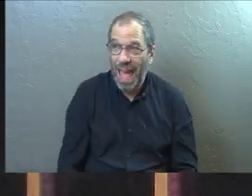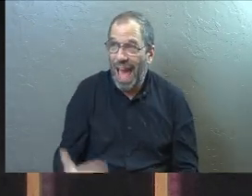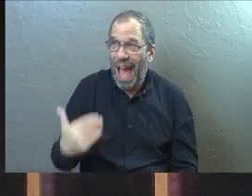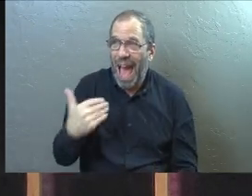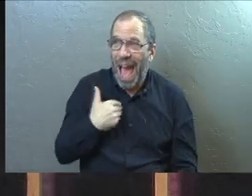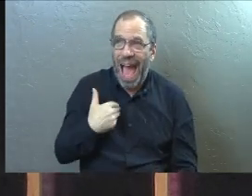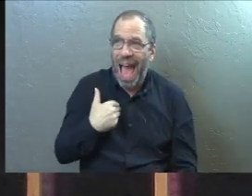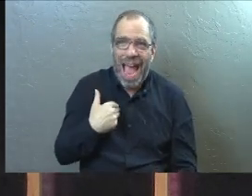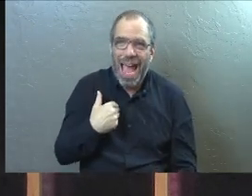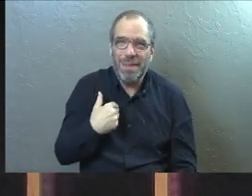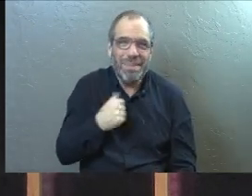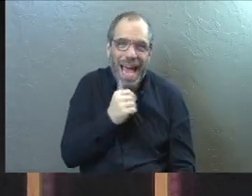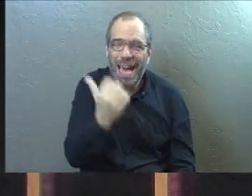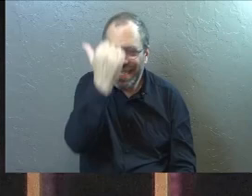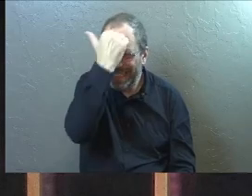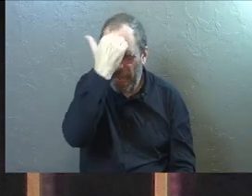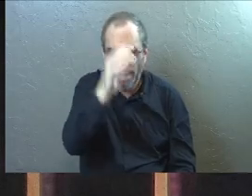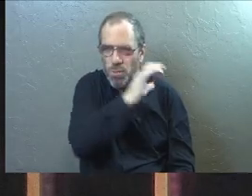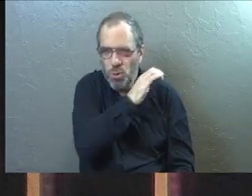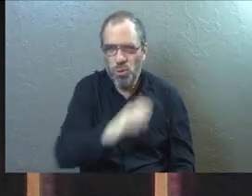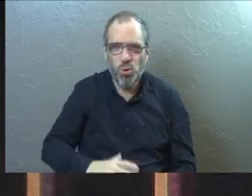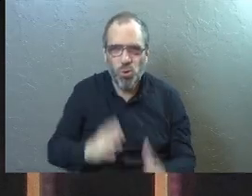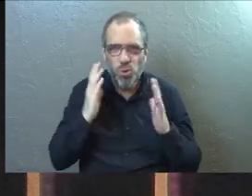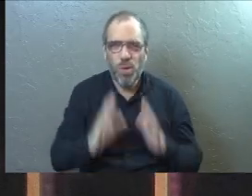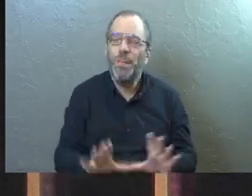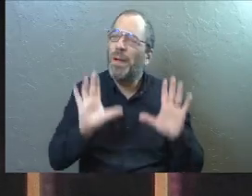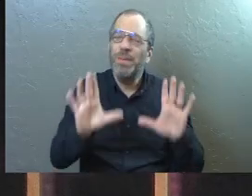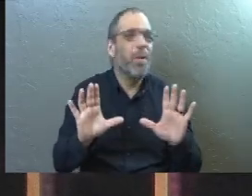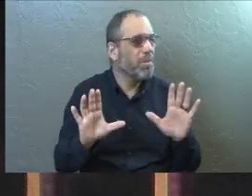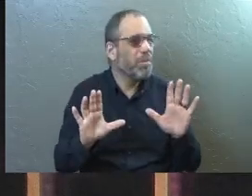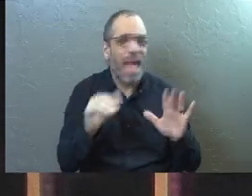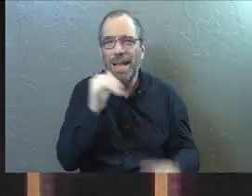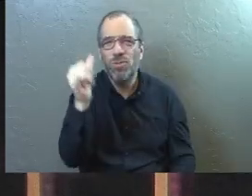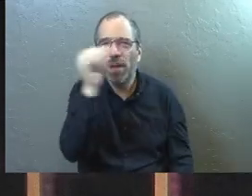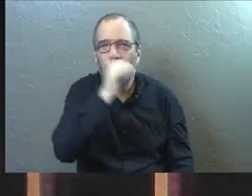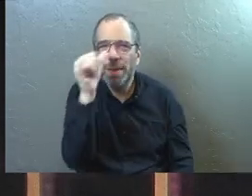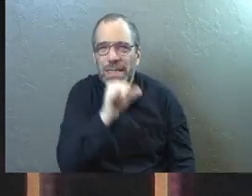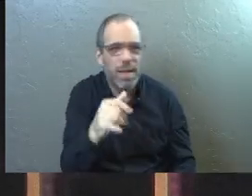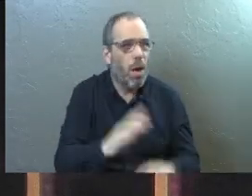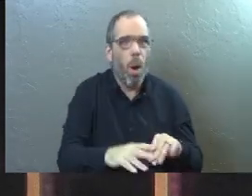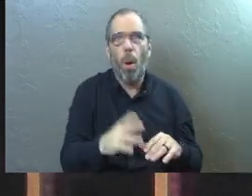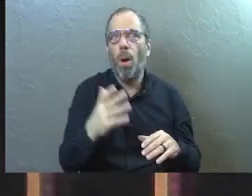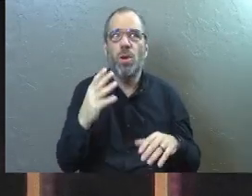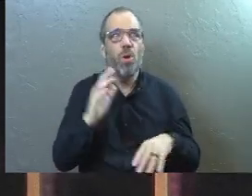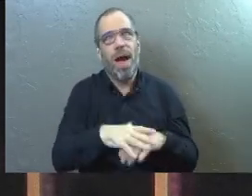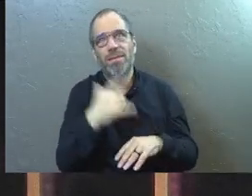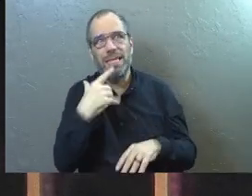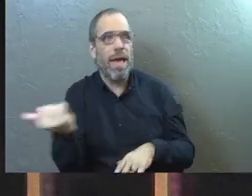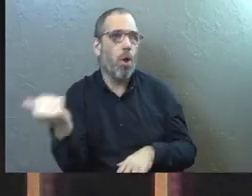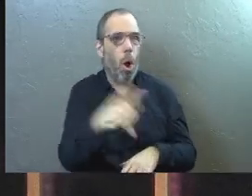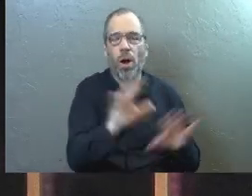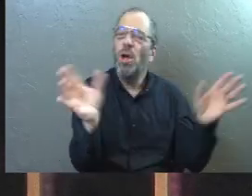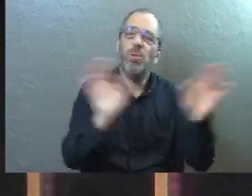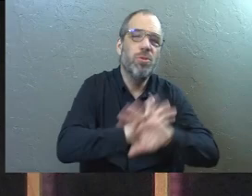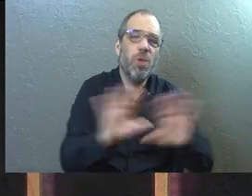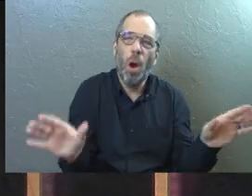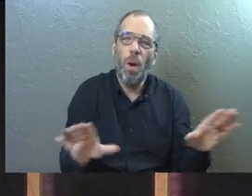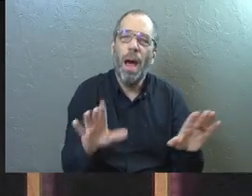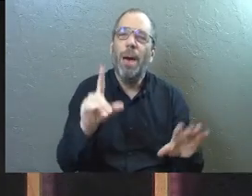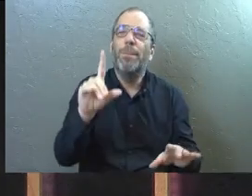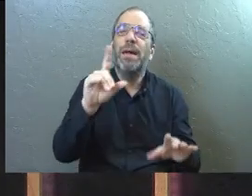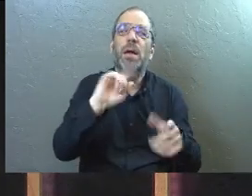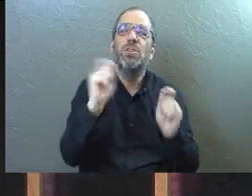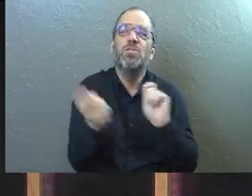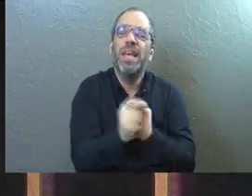I'm not trying to be dumb Christian here. That's not what I'm trying to do. I'm not trying to be silly. I'm not trying to say you got to go and say this to everybody else. But